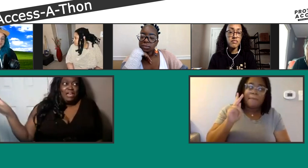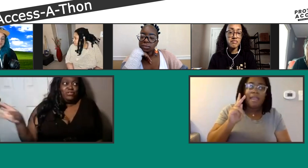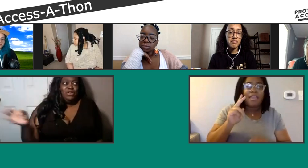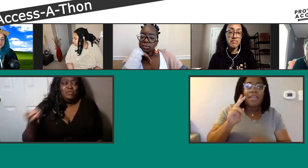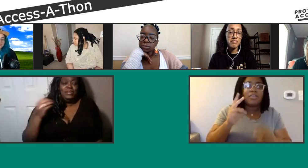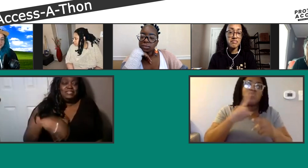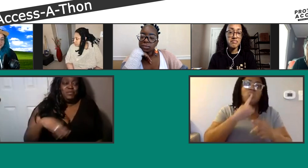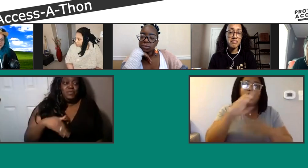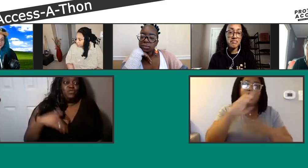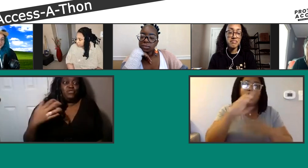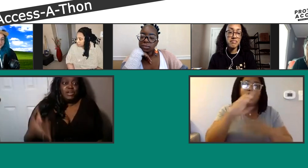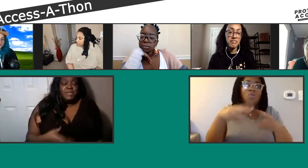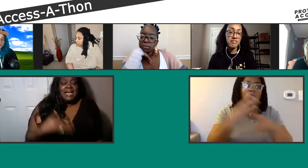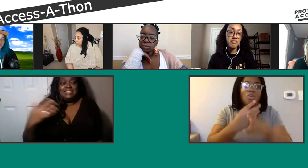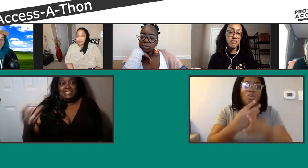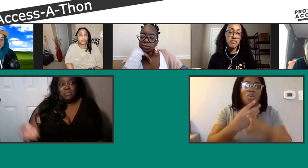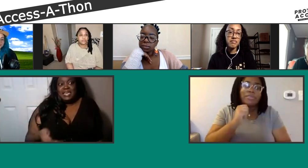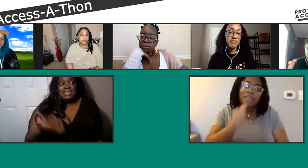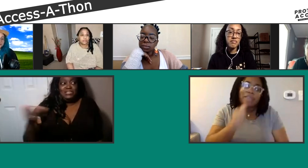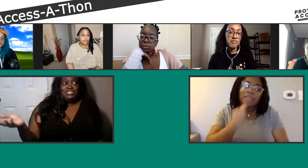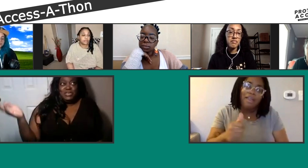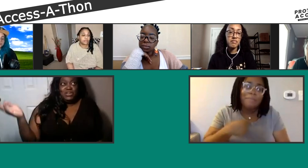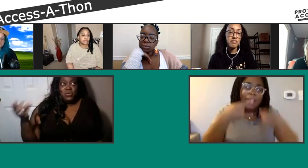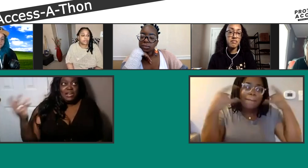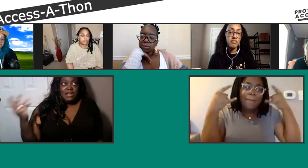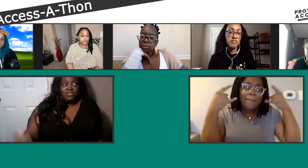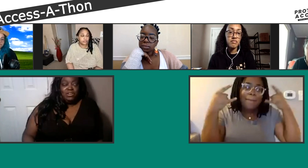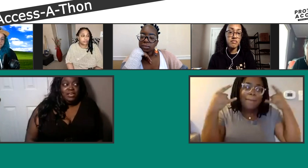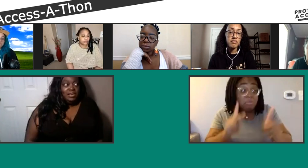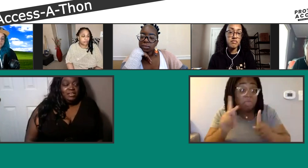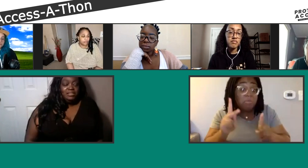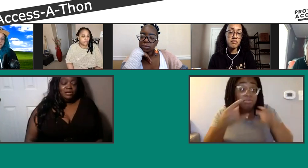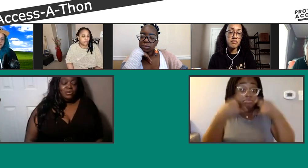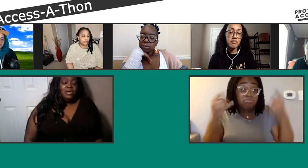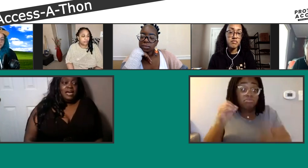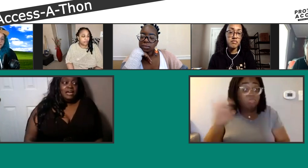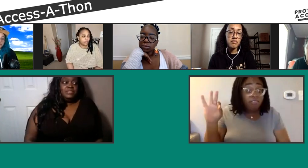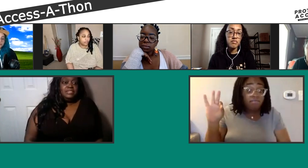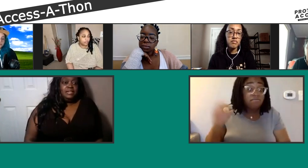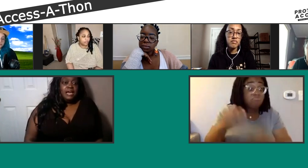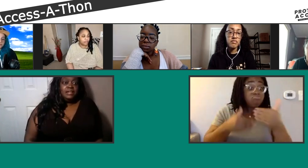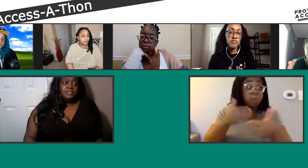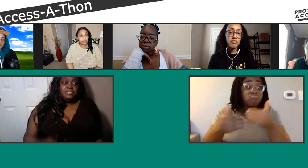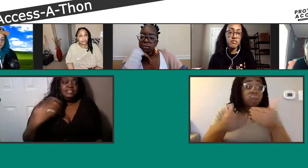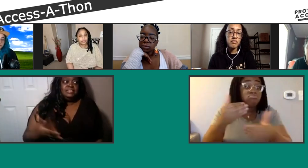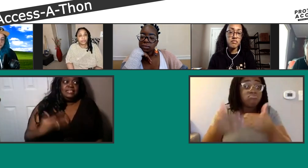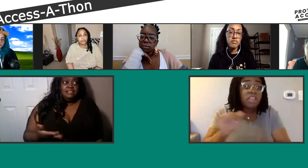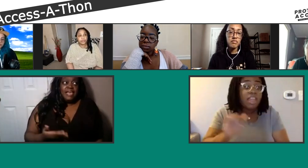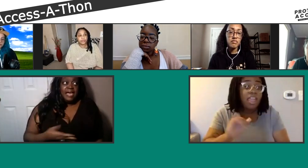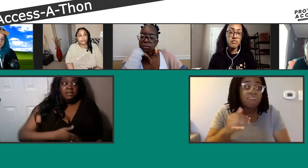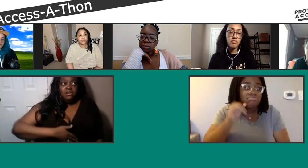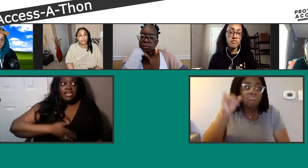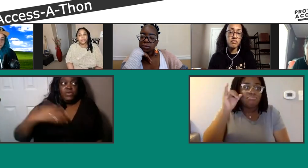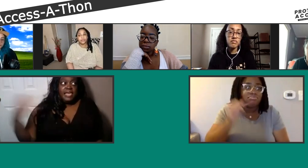forever. But as some people are reverting back to the way it used to be or whatever, you know, I'm seeing a lot, I'm still seeing